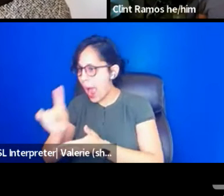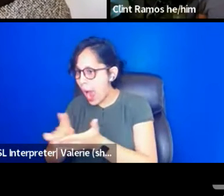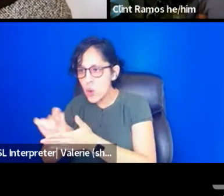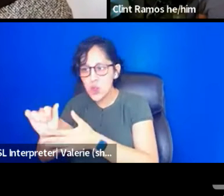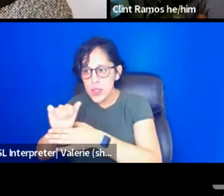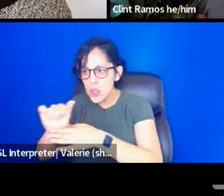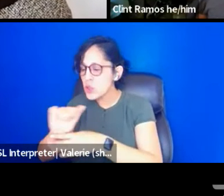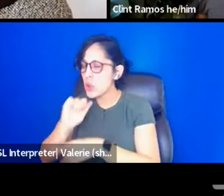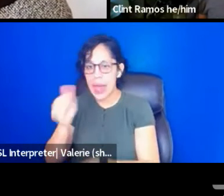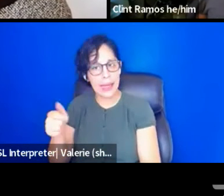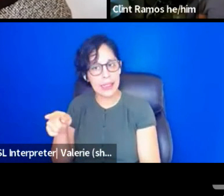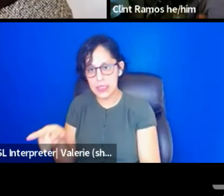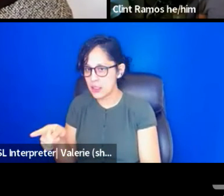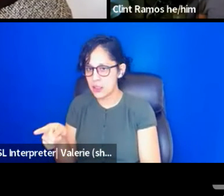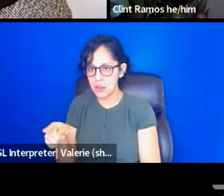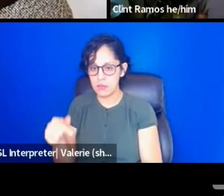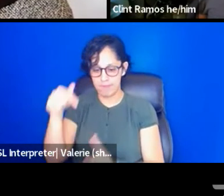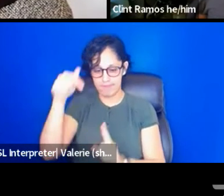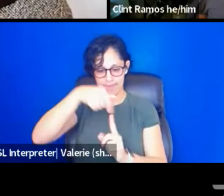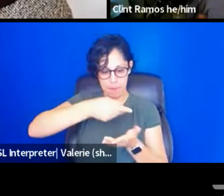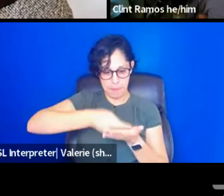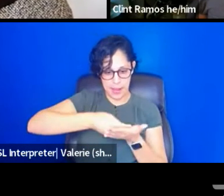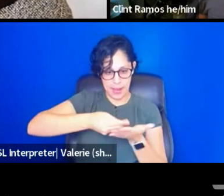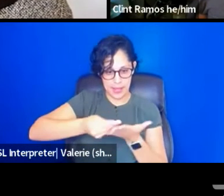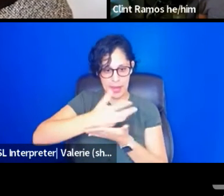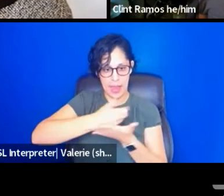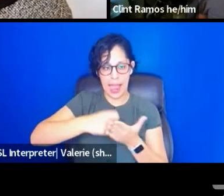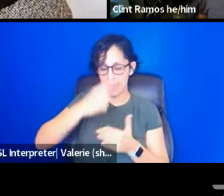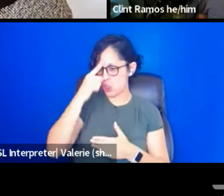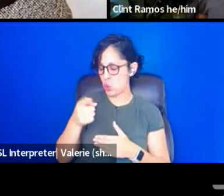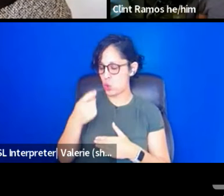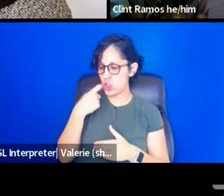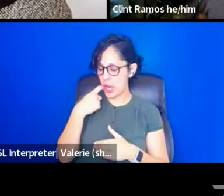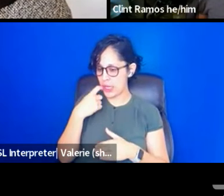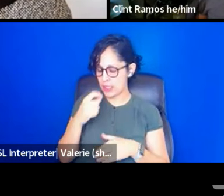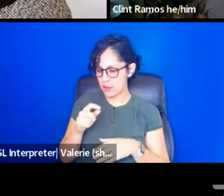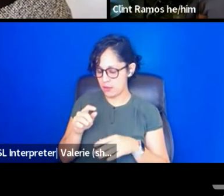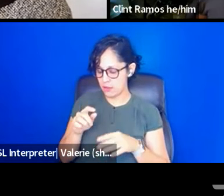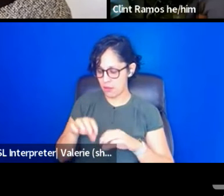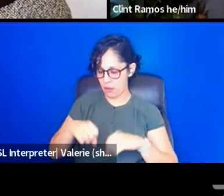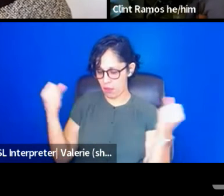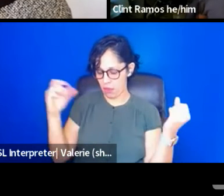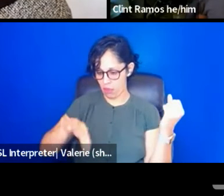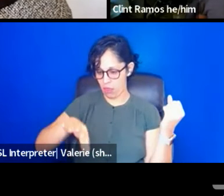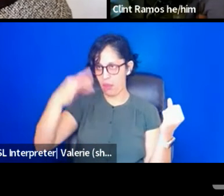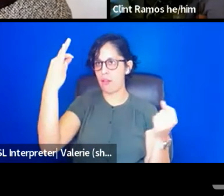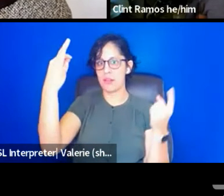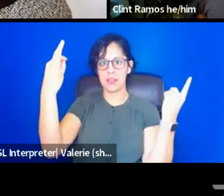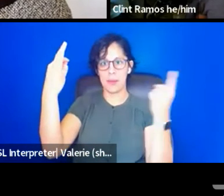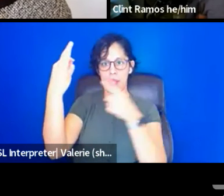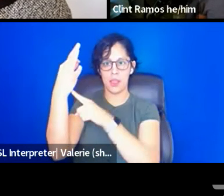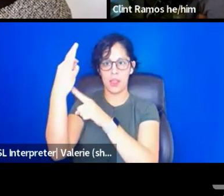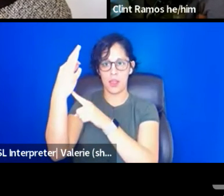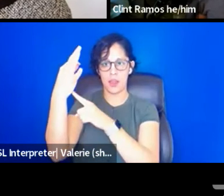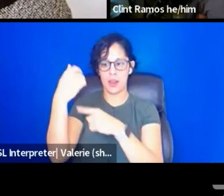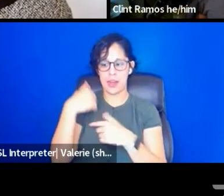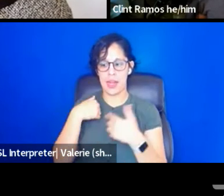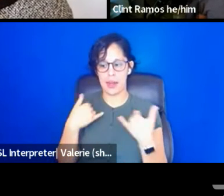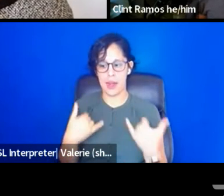That's the formula. I think you all broke something up in there. Um, that is going to be sticking with me for a long time.